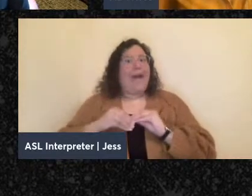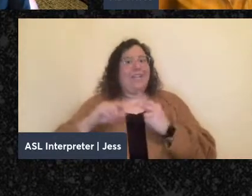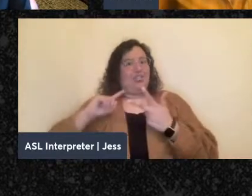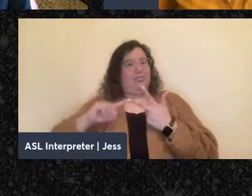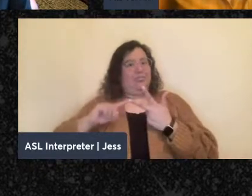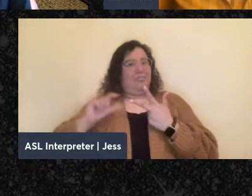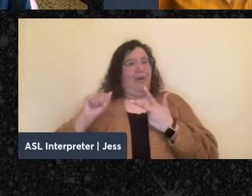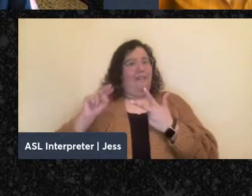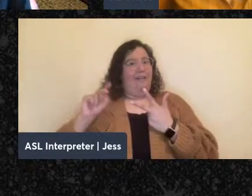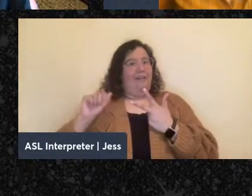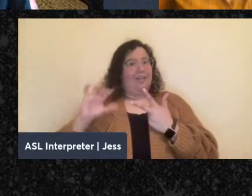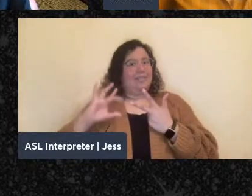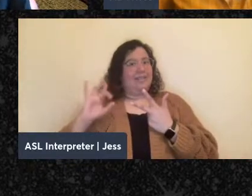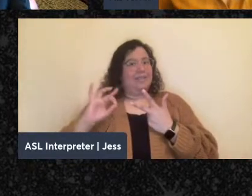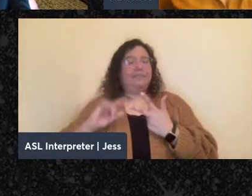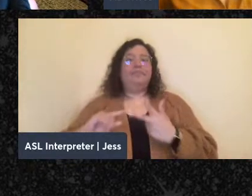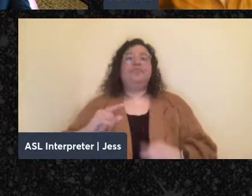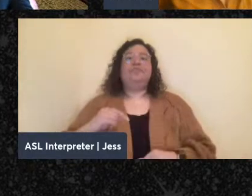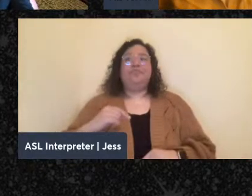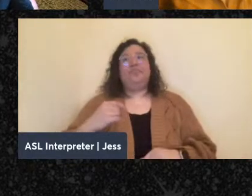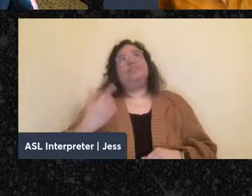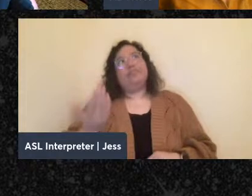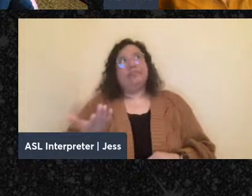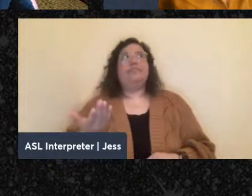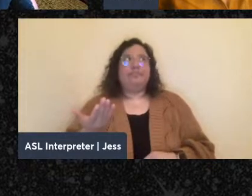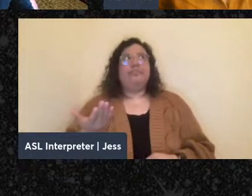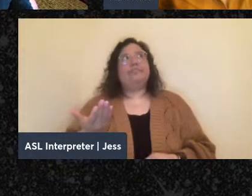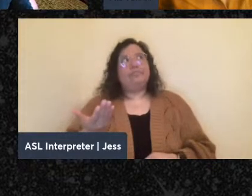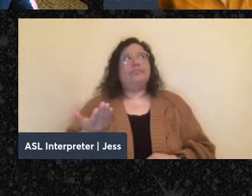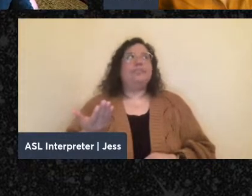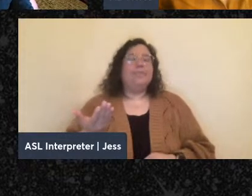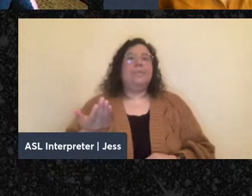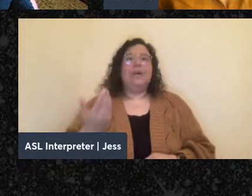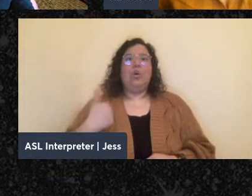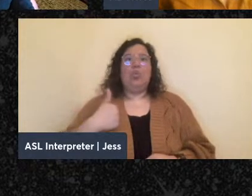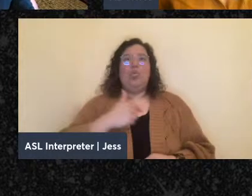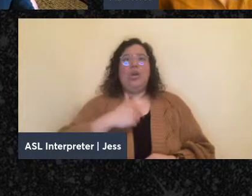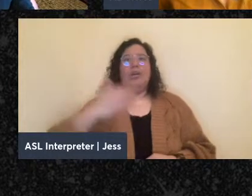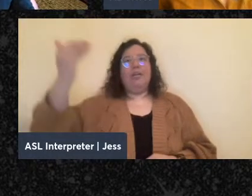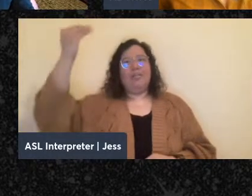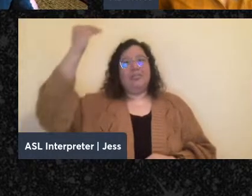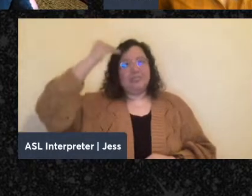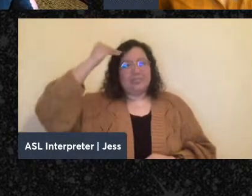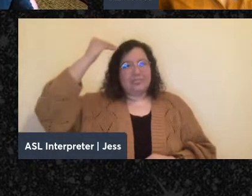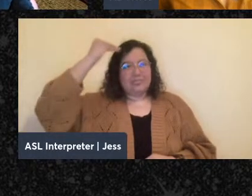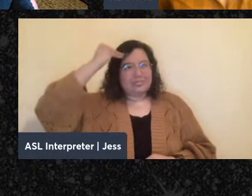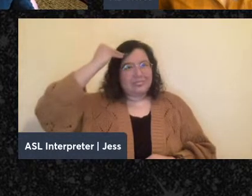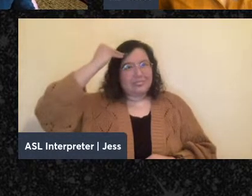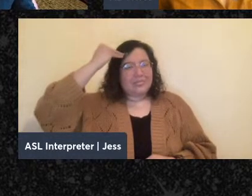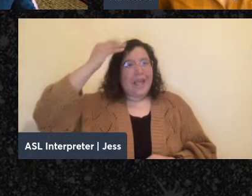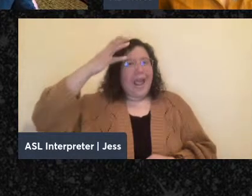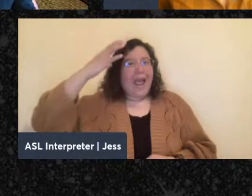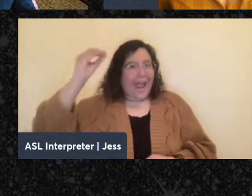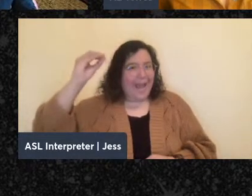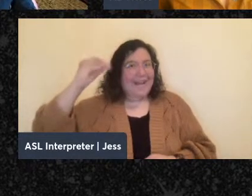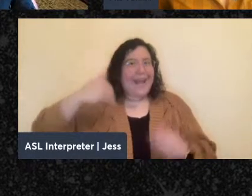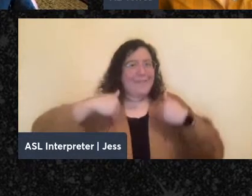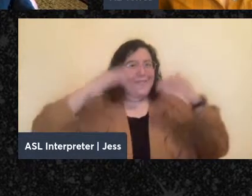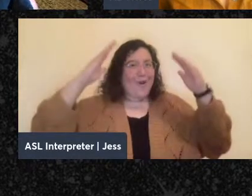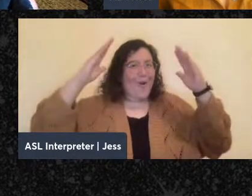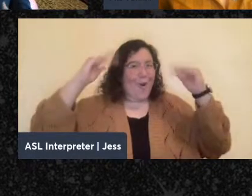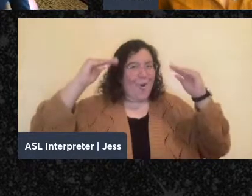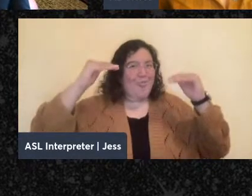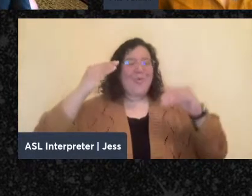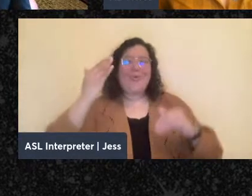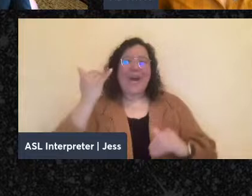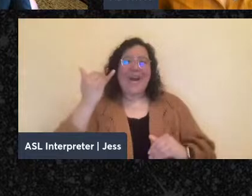the one hand, we are very cognizant and hopeful of the fact